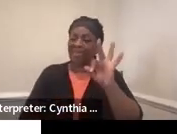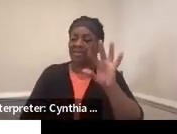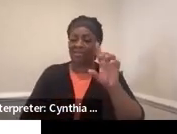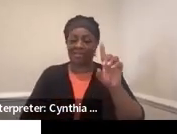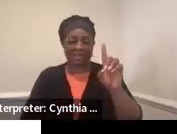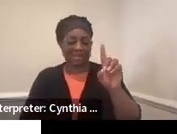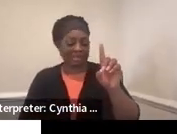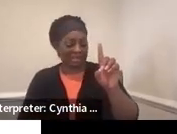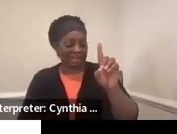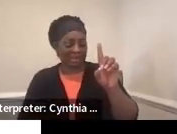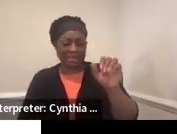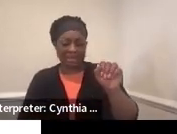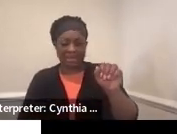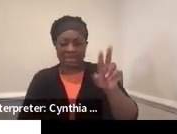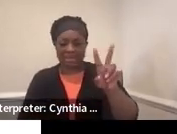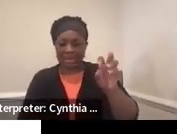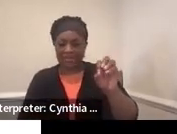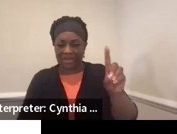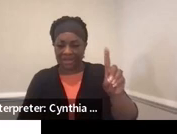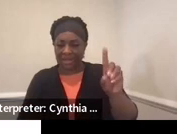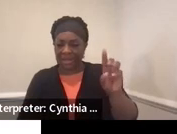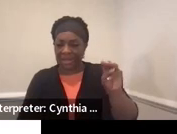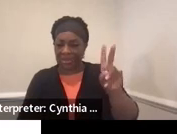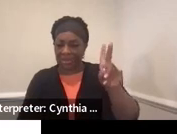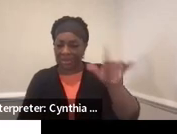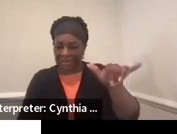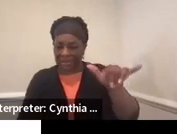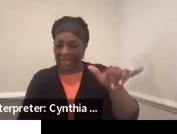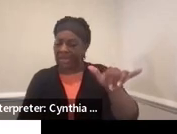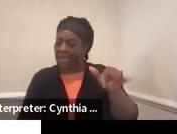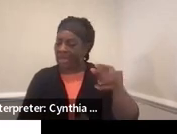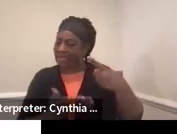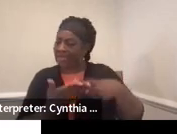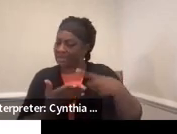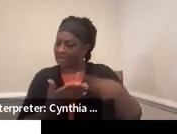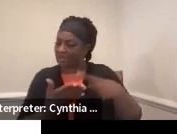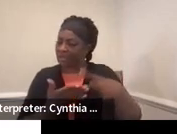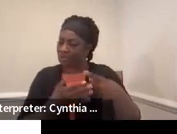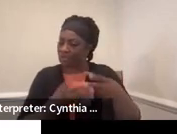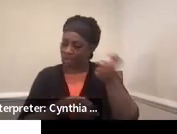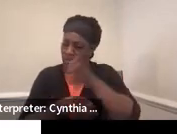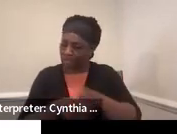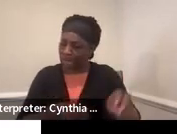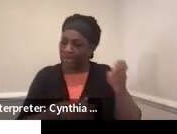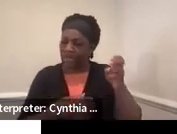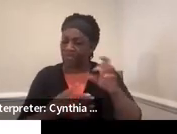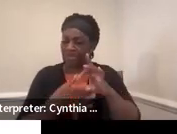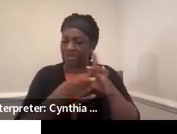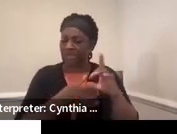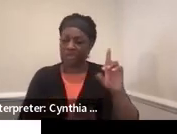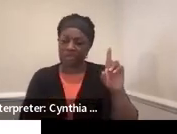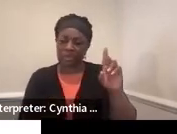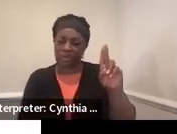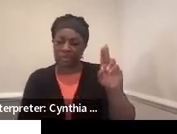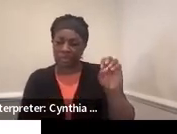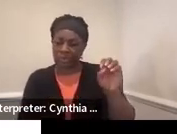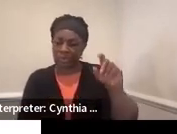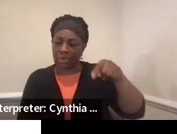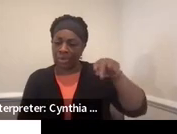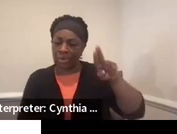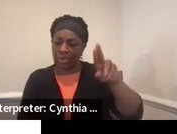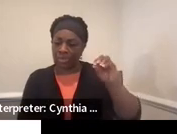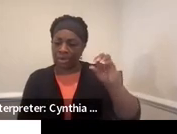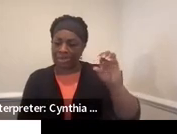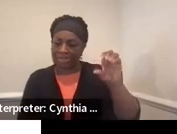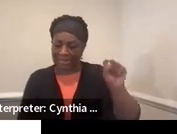Emberley, he does some talks here and there about transition specific to due process. And one of the things that he says in everyone